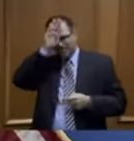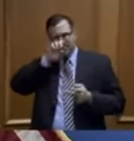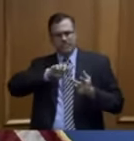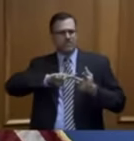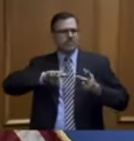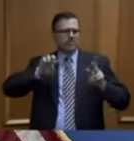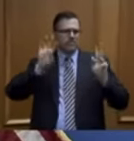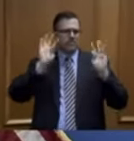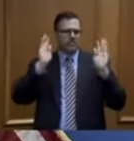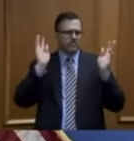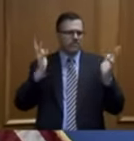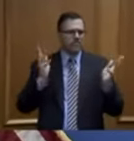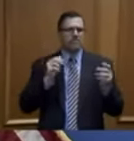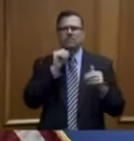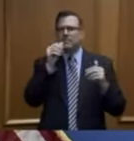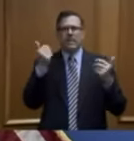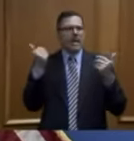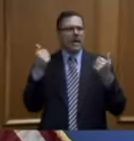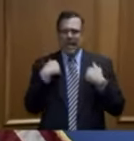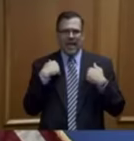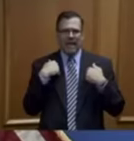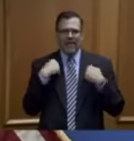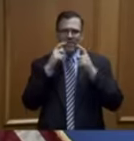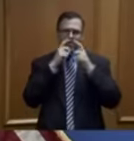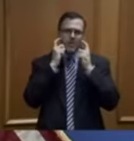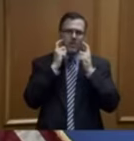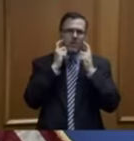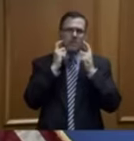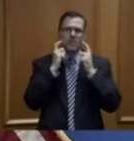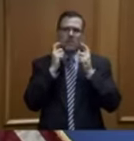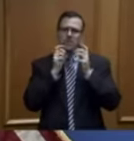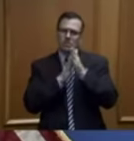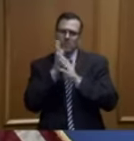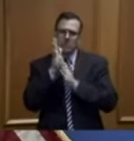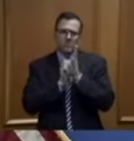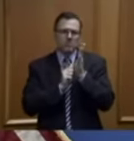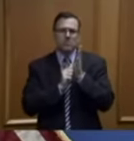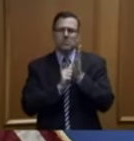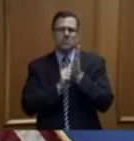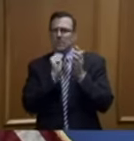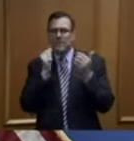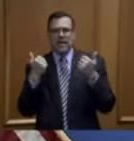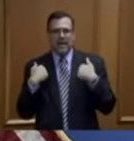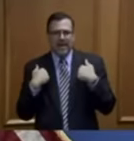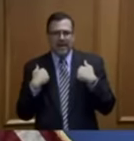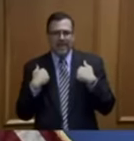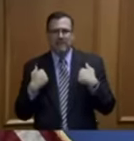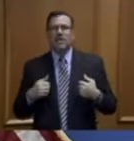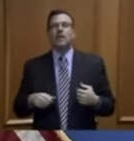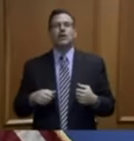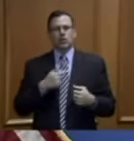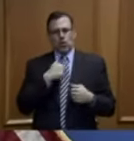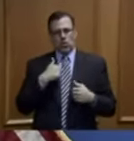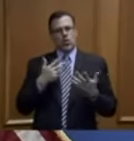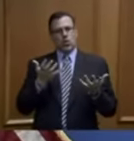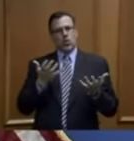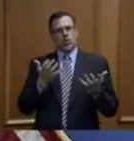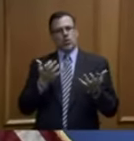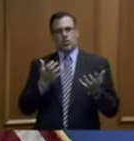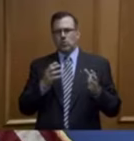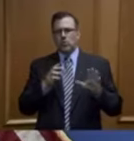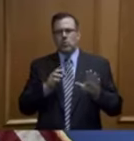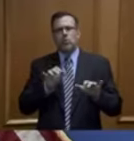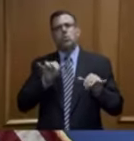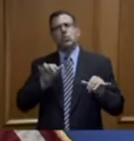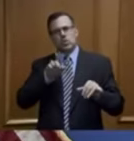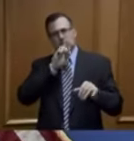necessary to protect them as they engaged with the public. And we wanted to make sure that they had